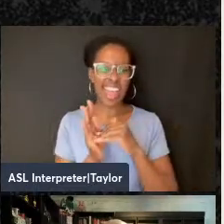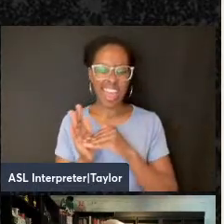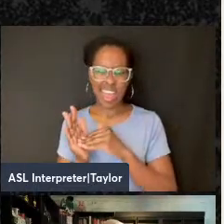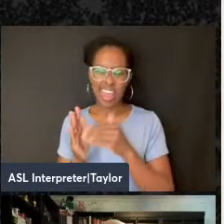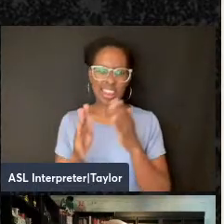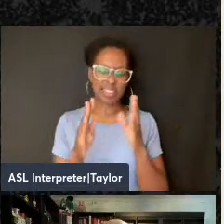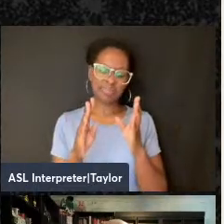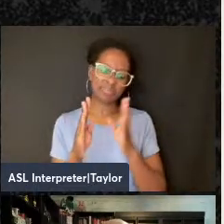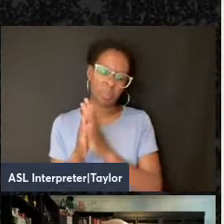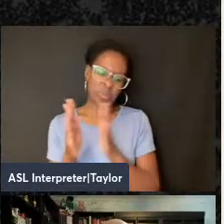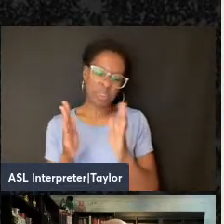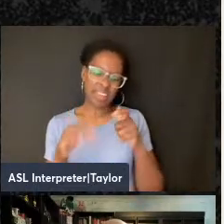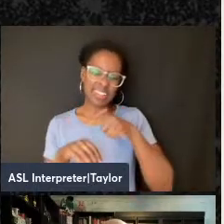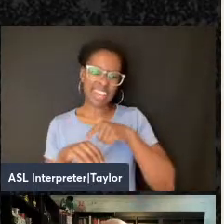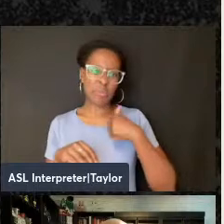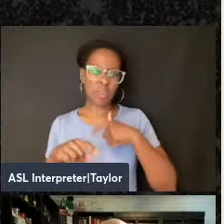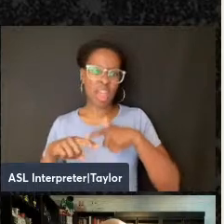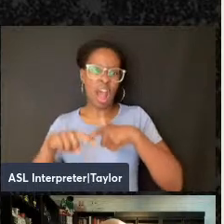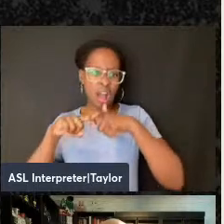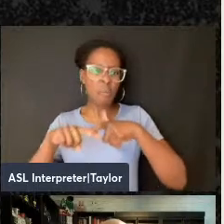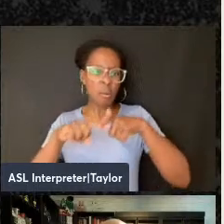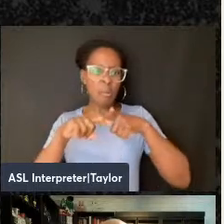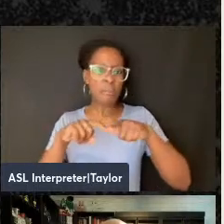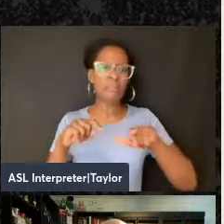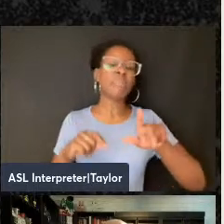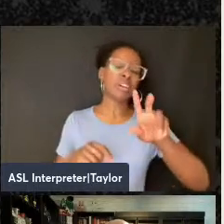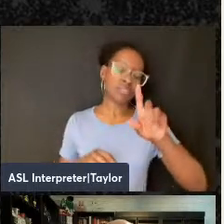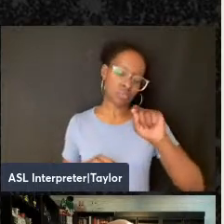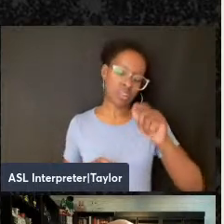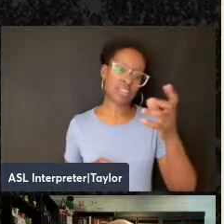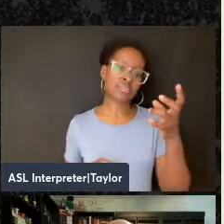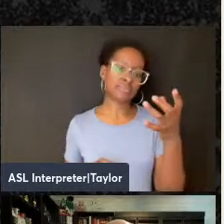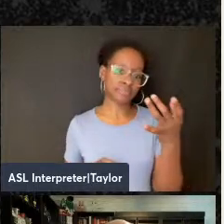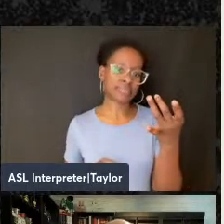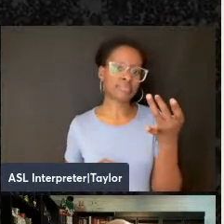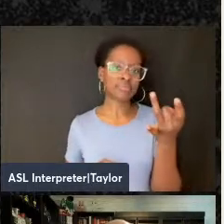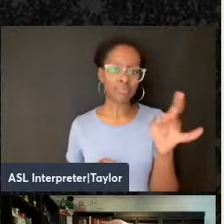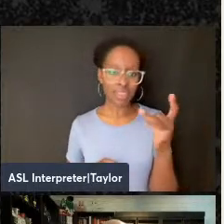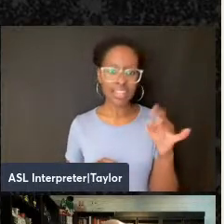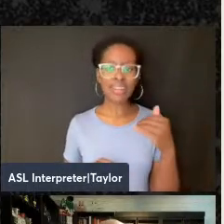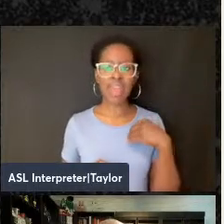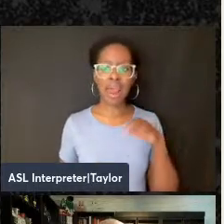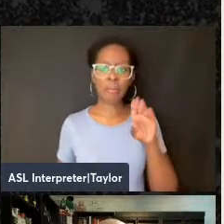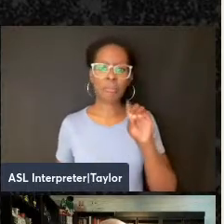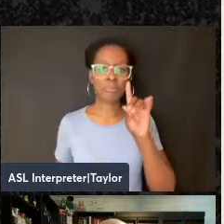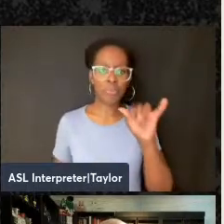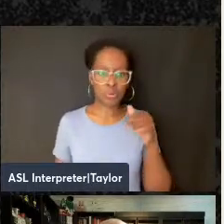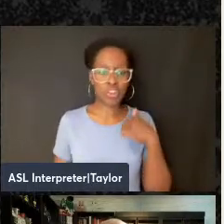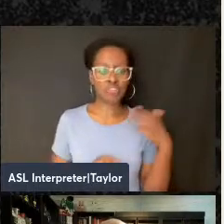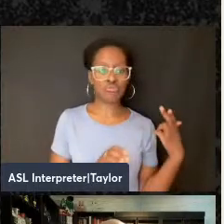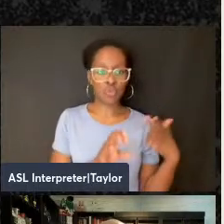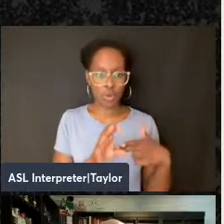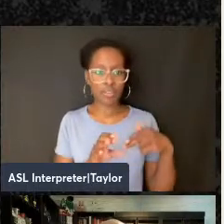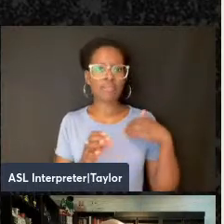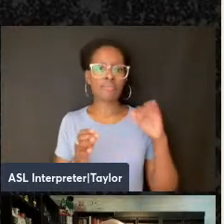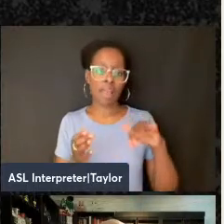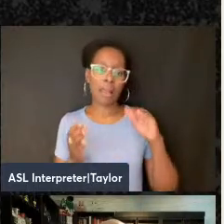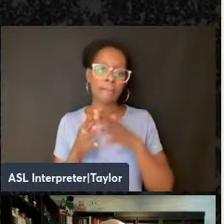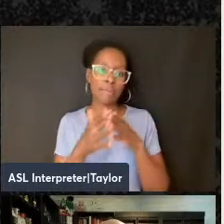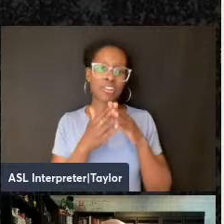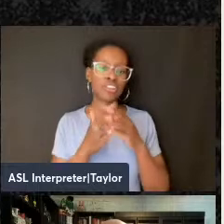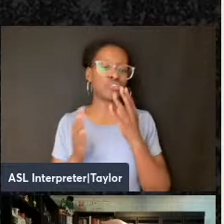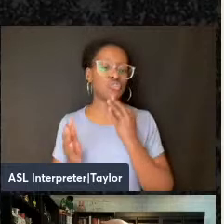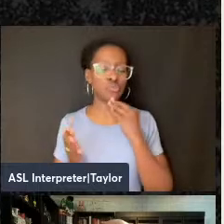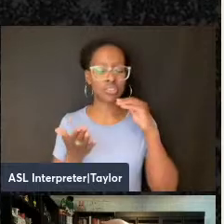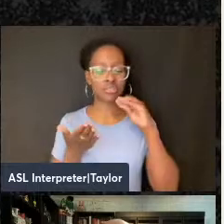including Sam Brody, who's here tonight, on some panels at the 2018 American Jewish Studies Conference. And then the